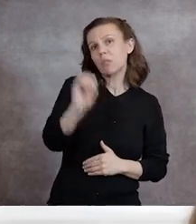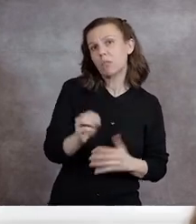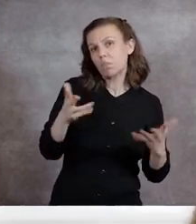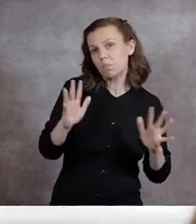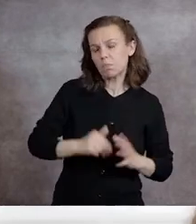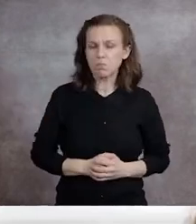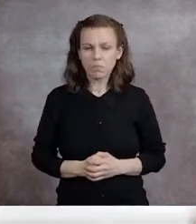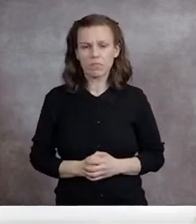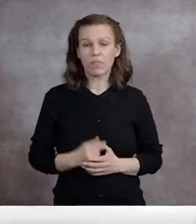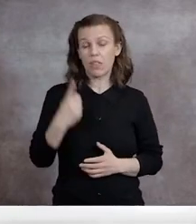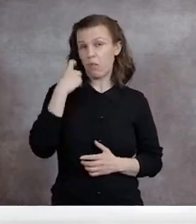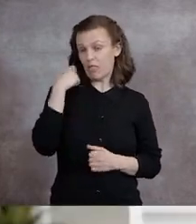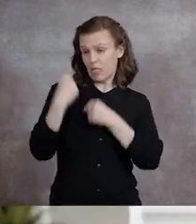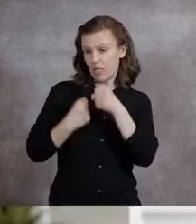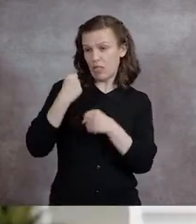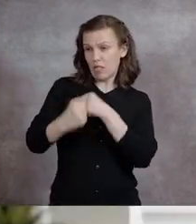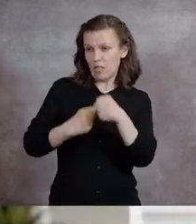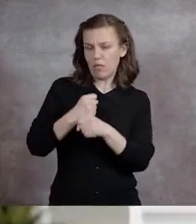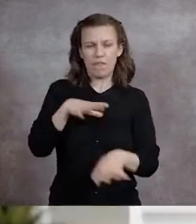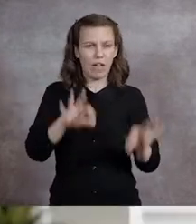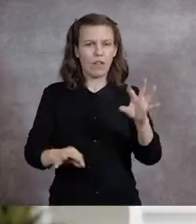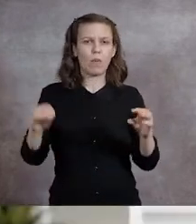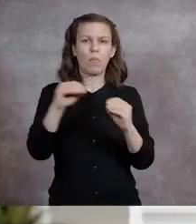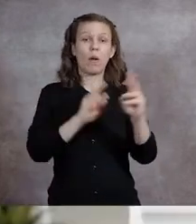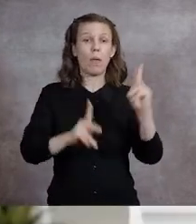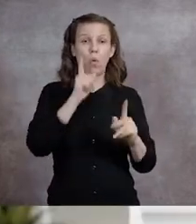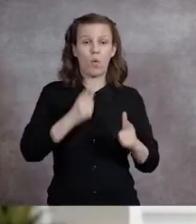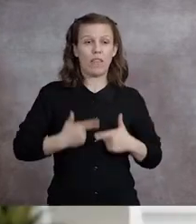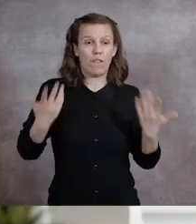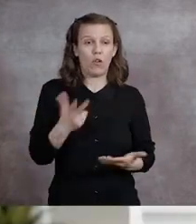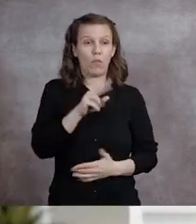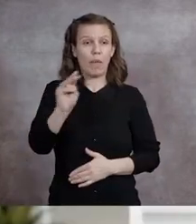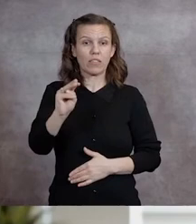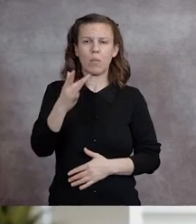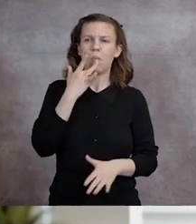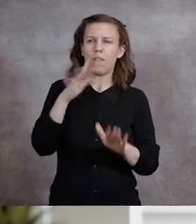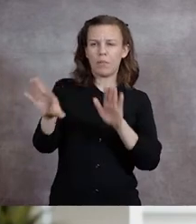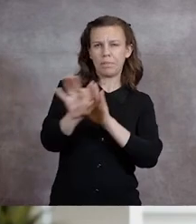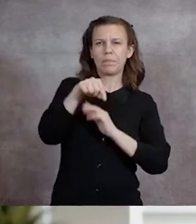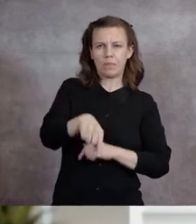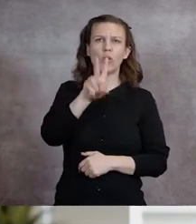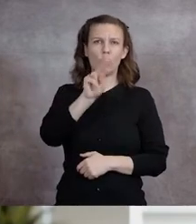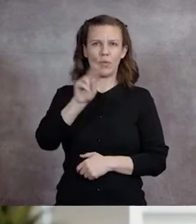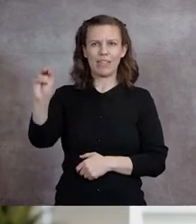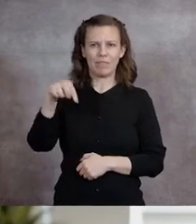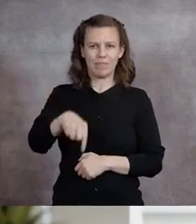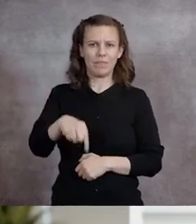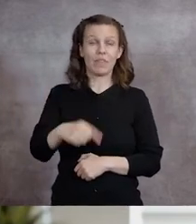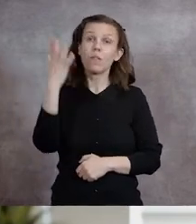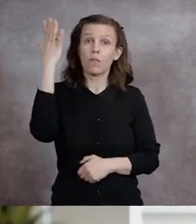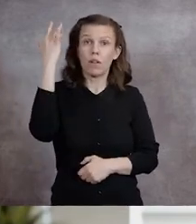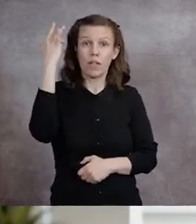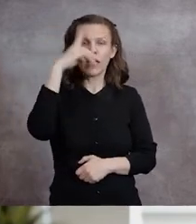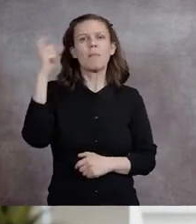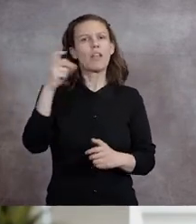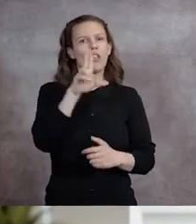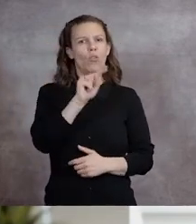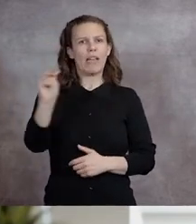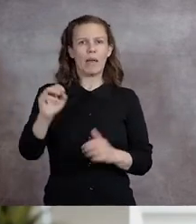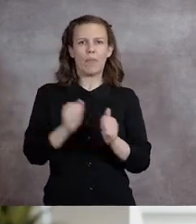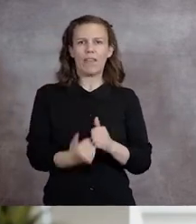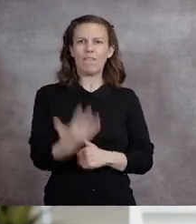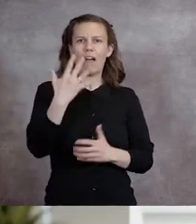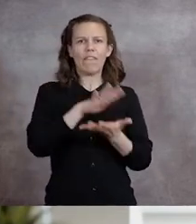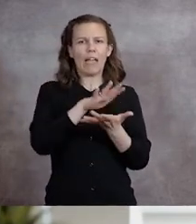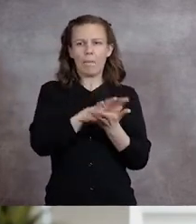of 2.43 percent. In recent years, we found that more residents of New Mexico are choosing UNM. Why?